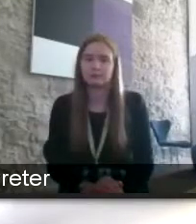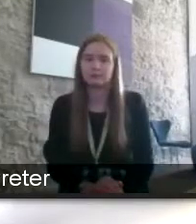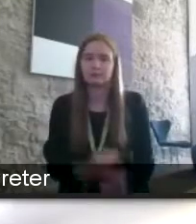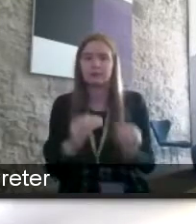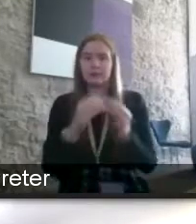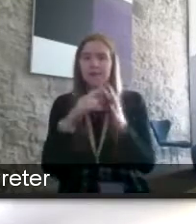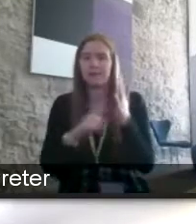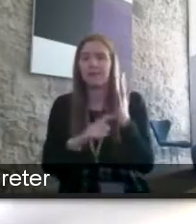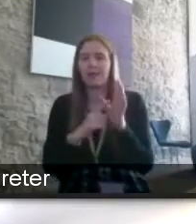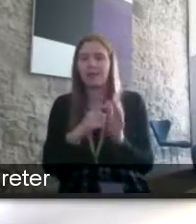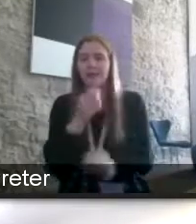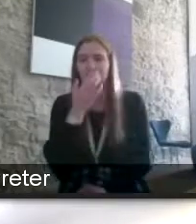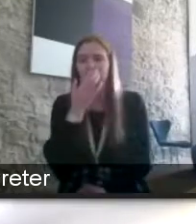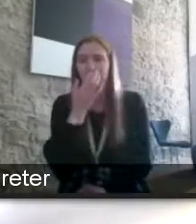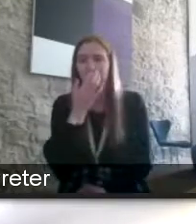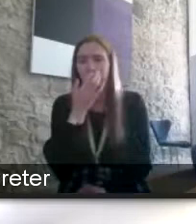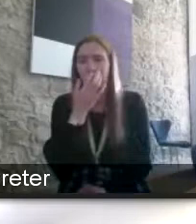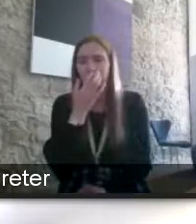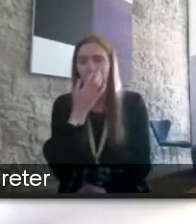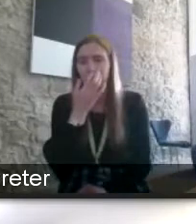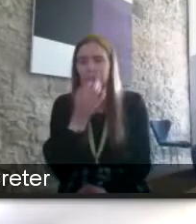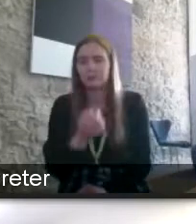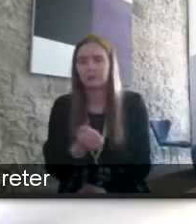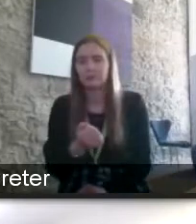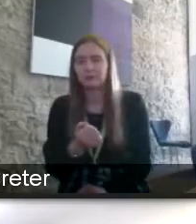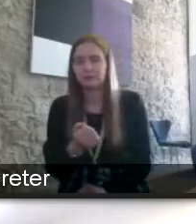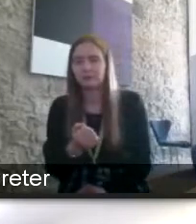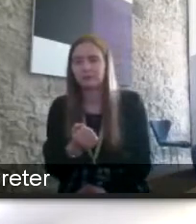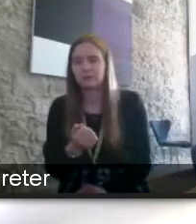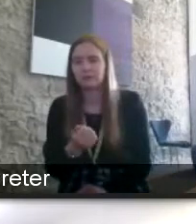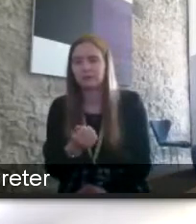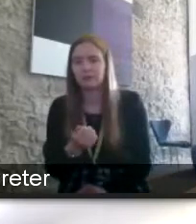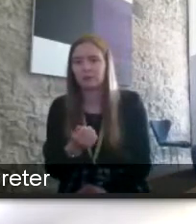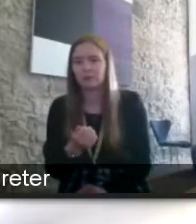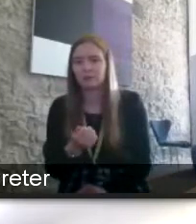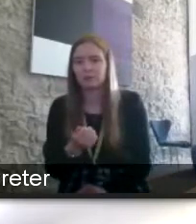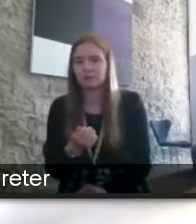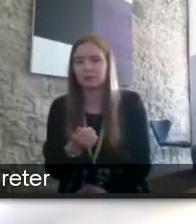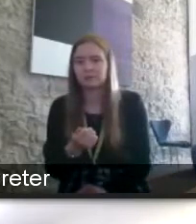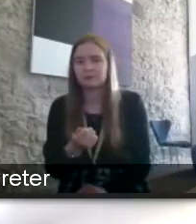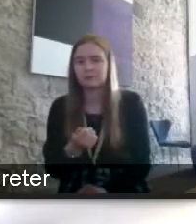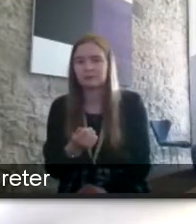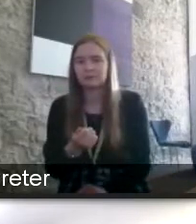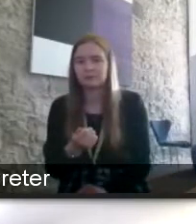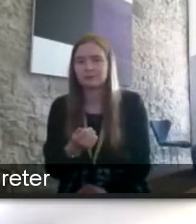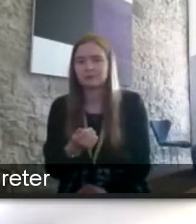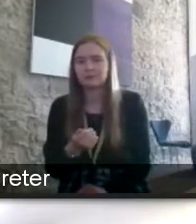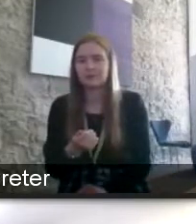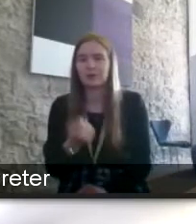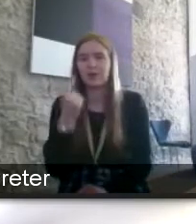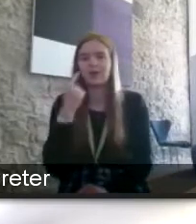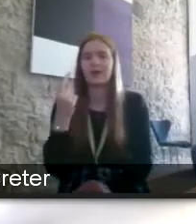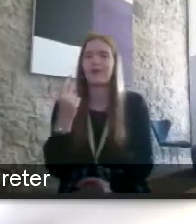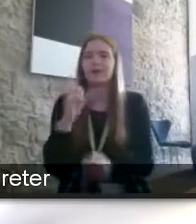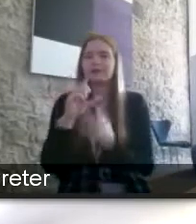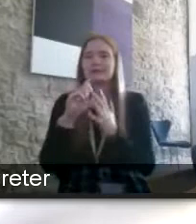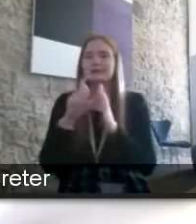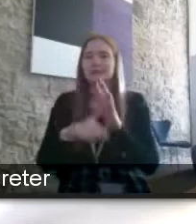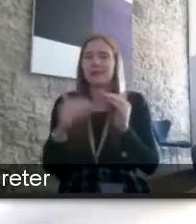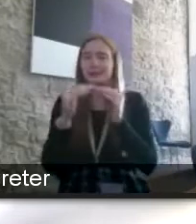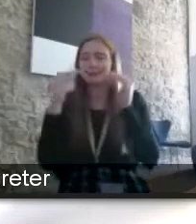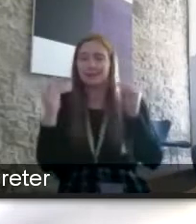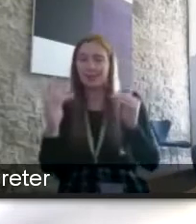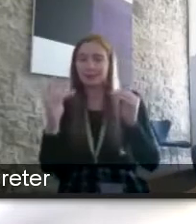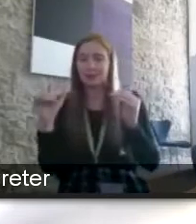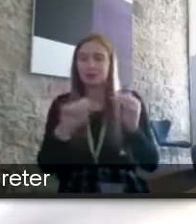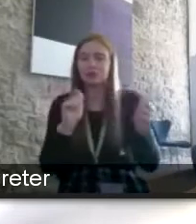disability standard for a while which we've shift